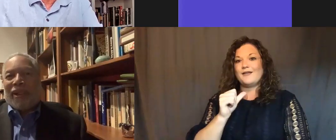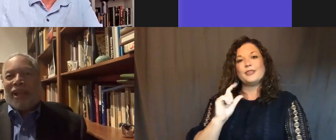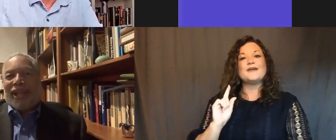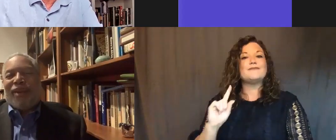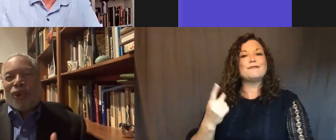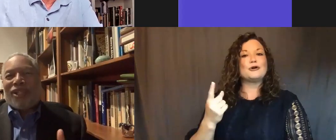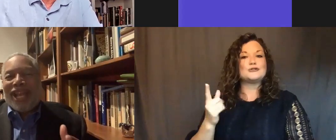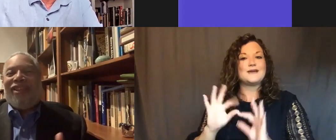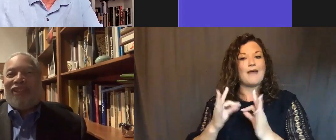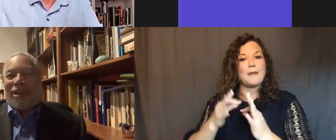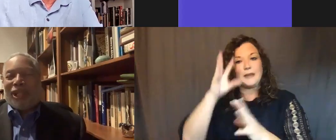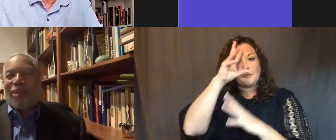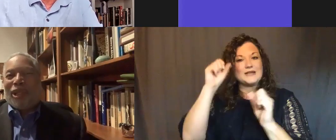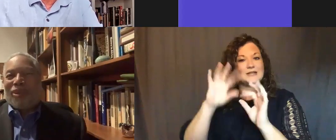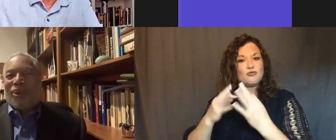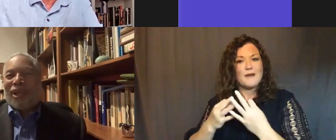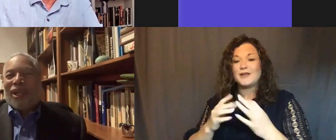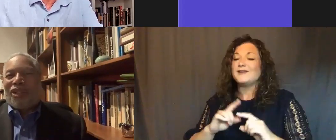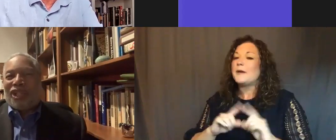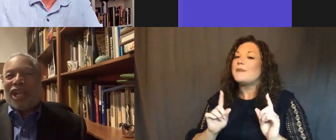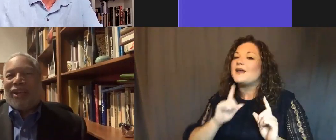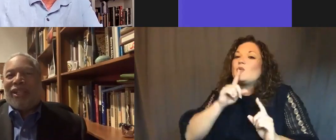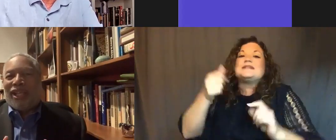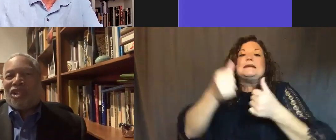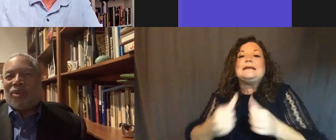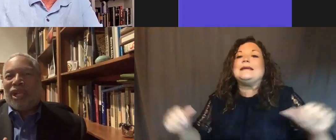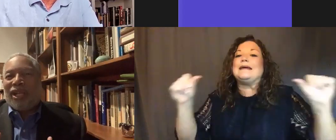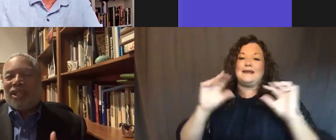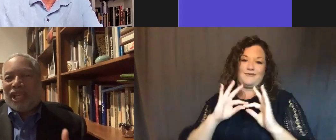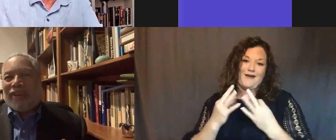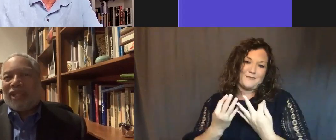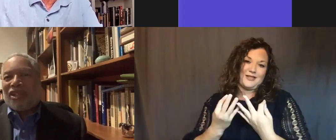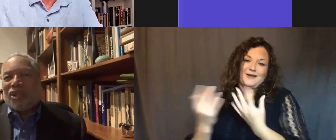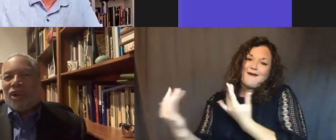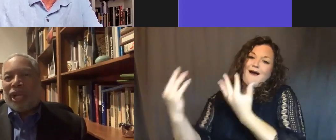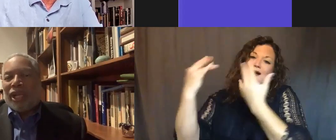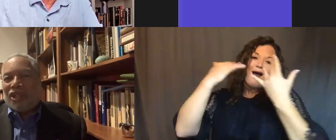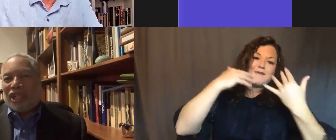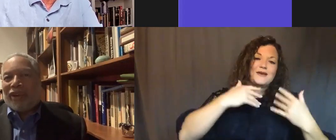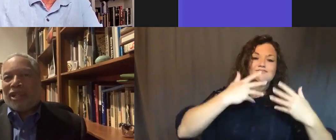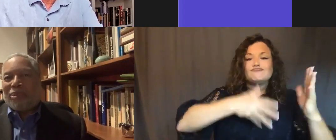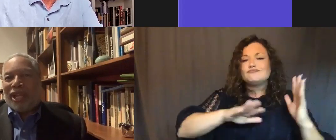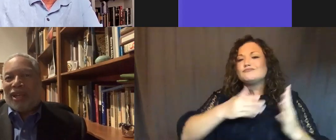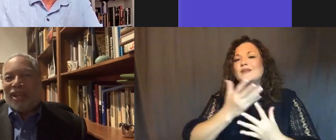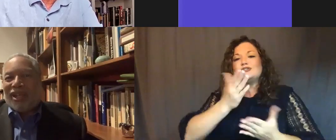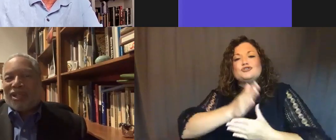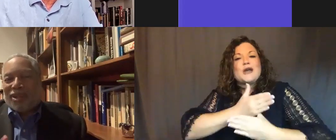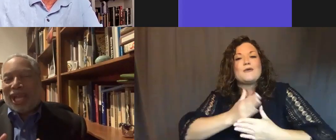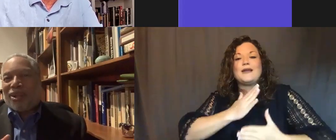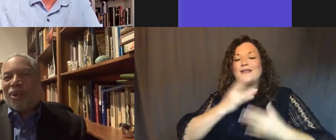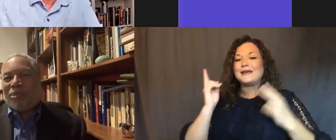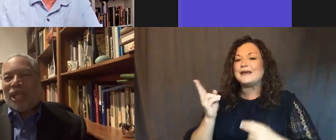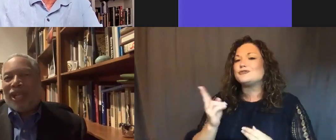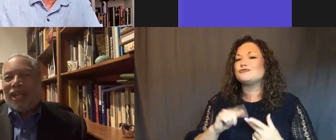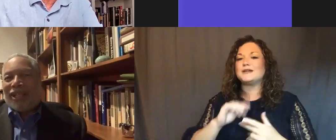through. It was any family coming through, sharing the history, sharing the joy, sharing the pain. So,